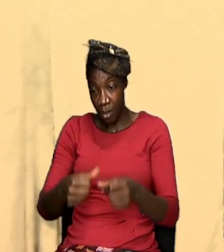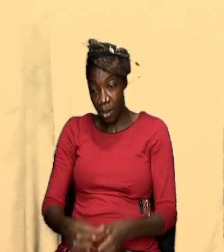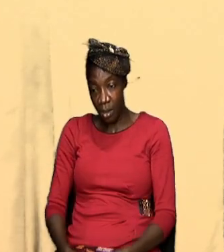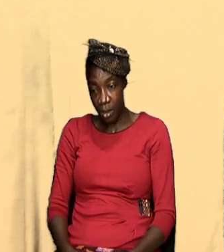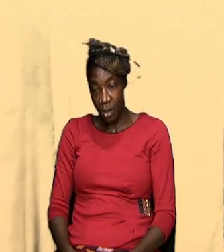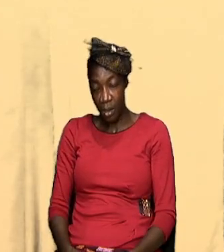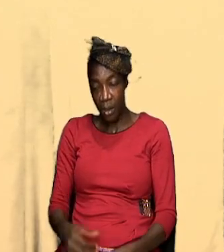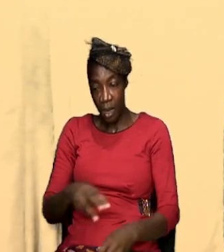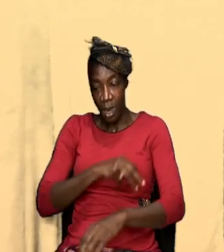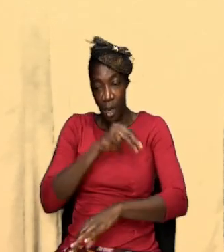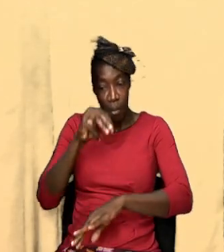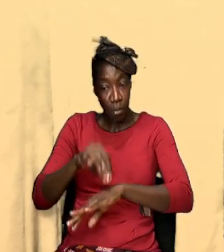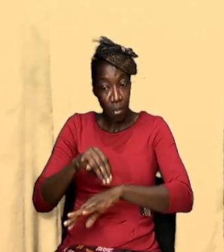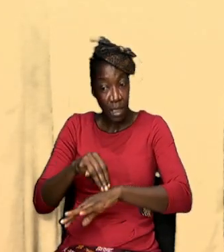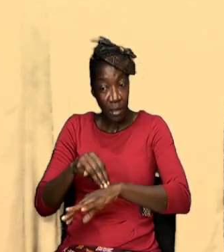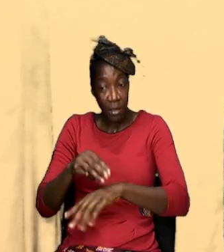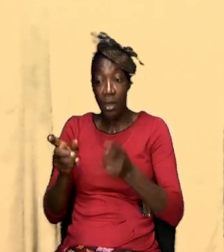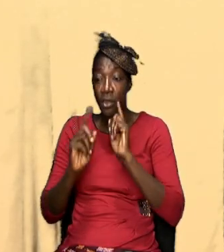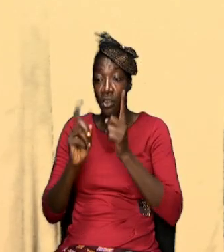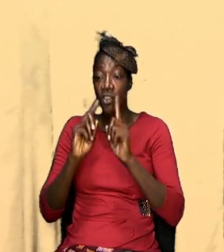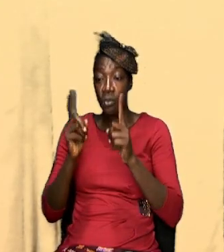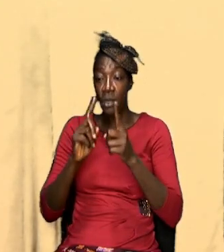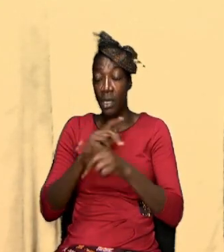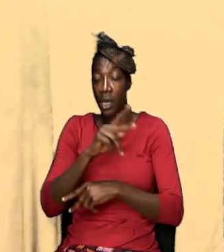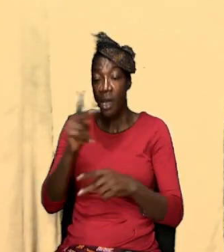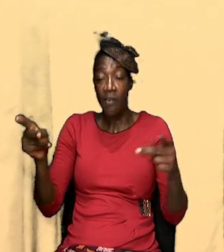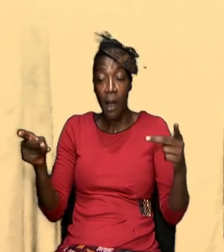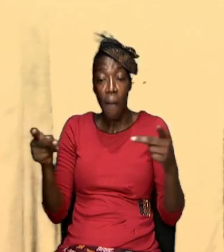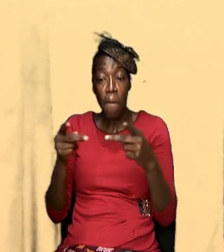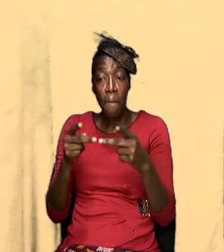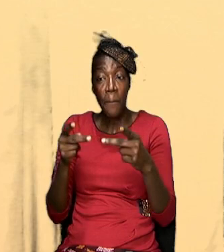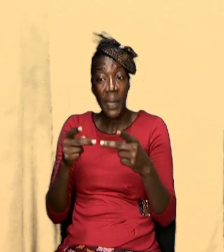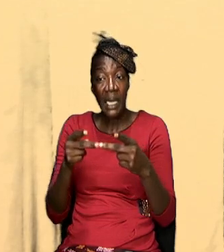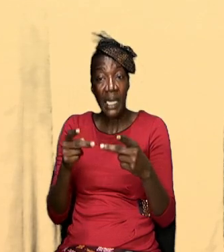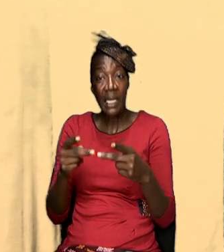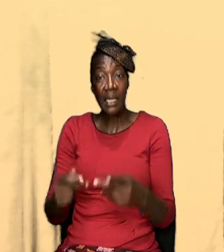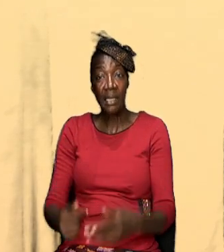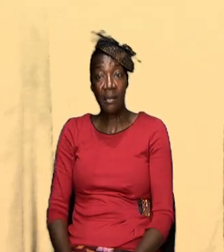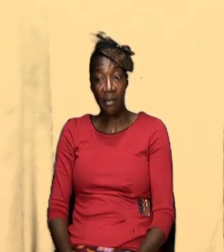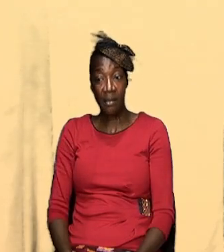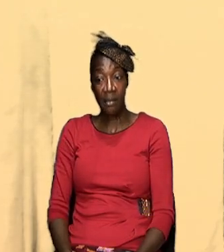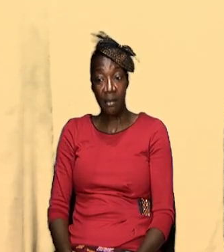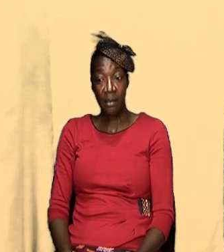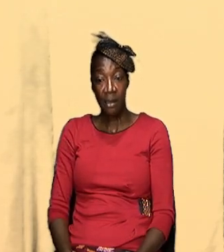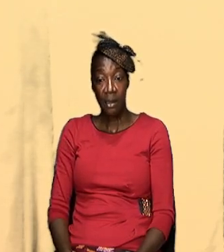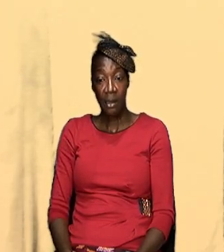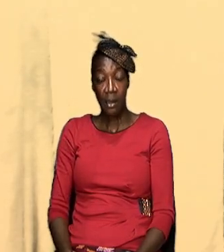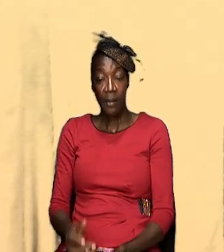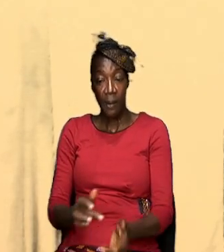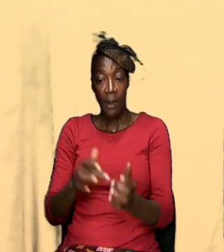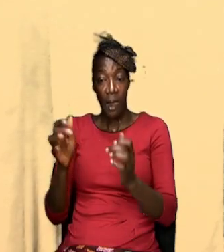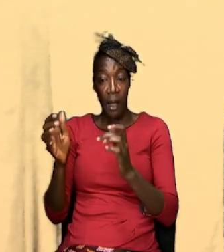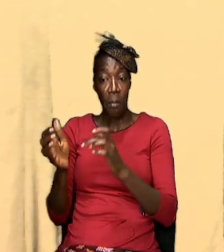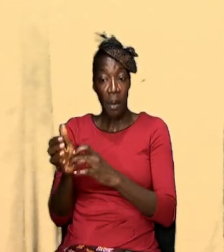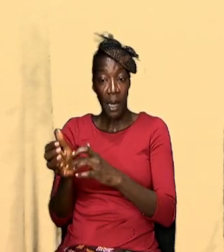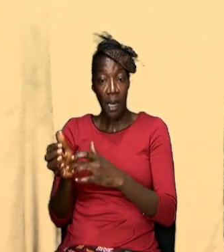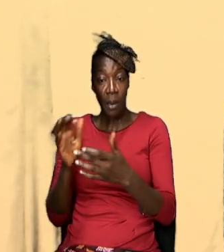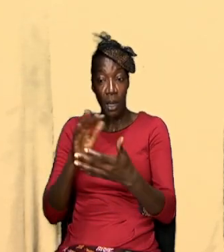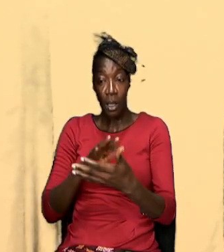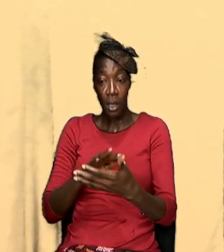ministers actually speak of a place at the Bible school in Wildman Street